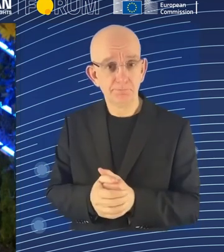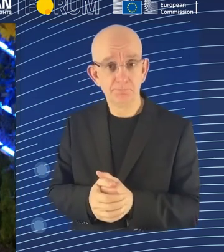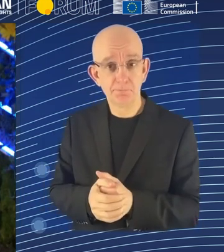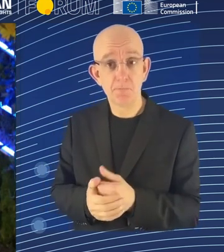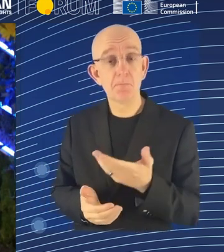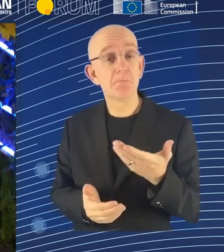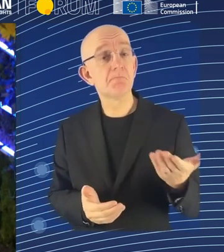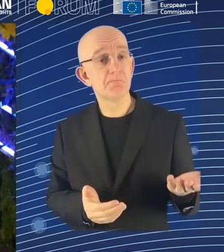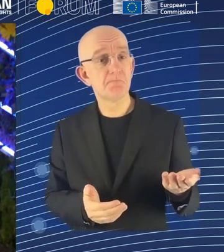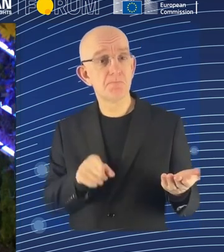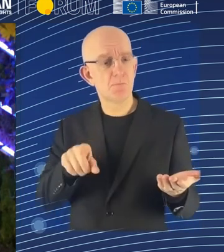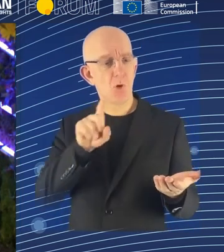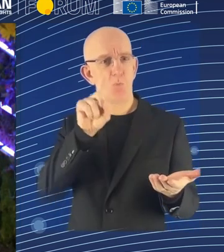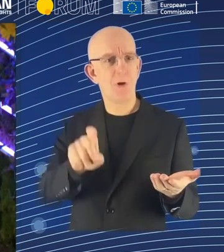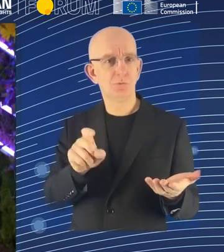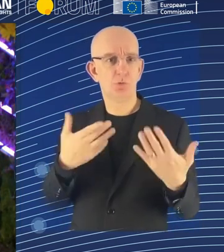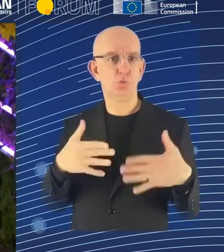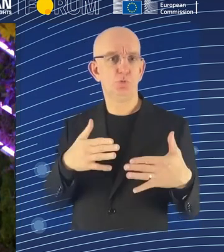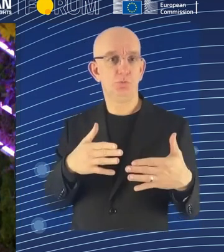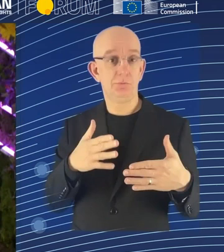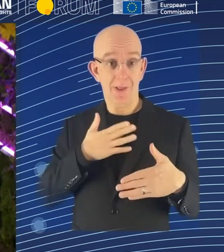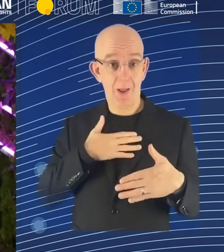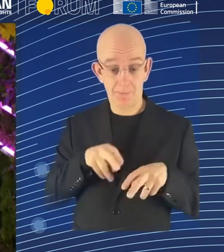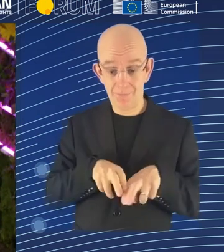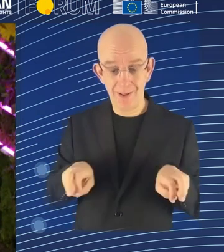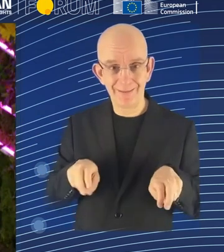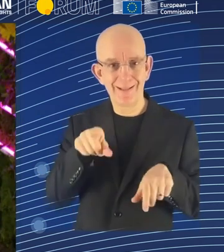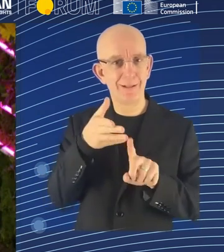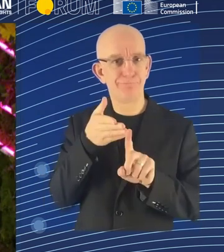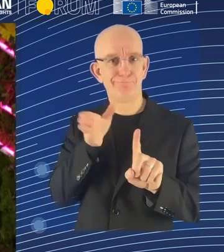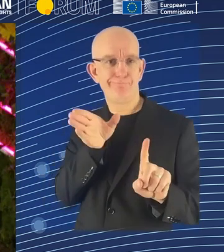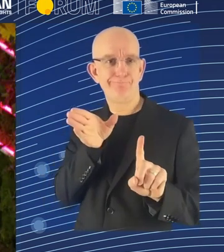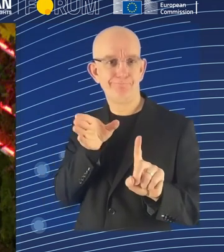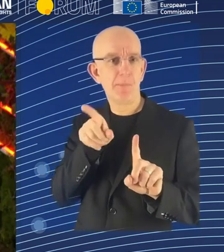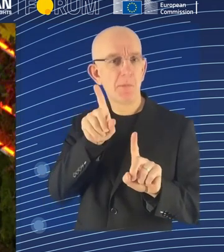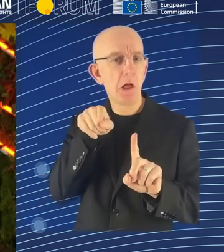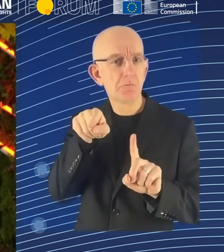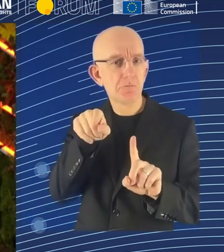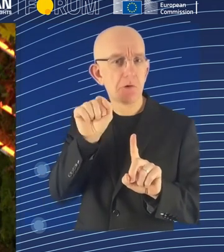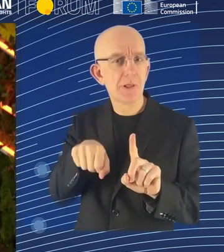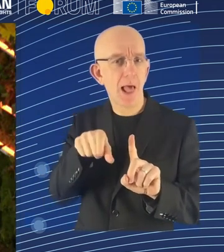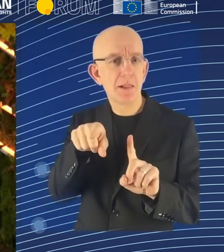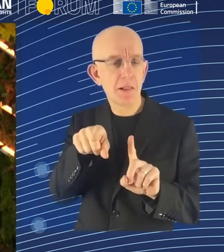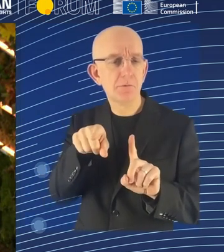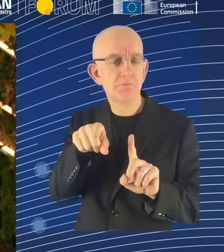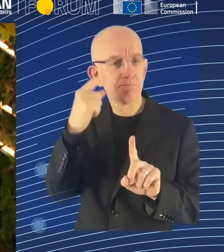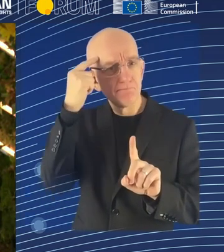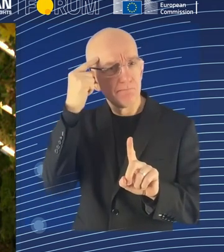that context, if you want, but I wouldn't enter into the negotiation process at the moment. quite delicate.